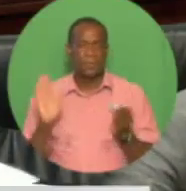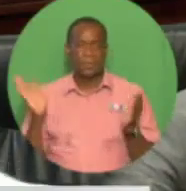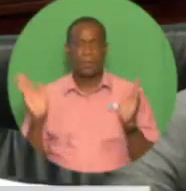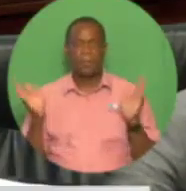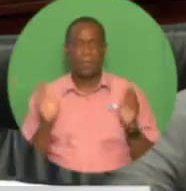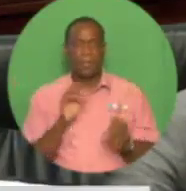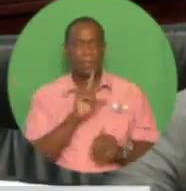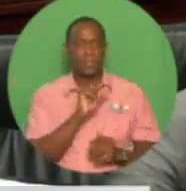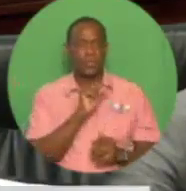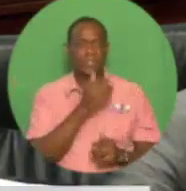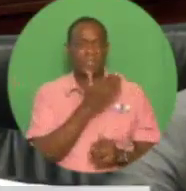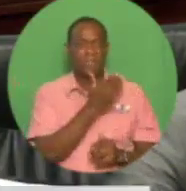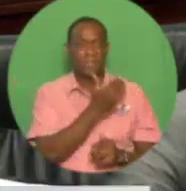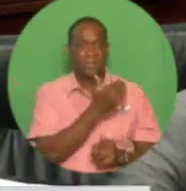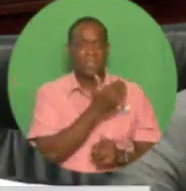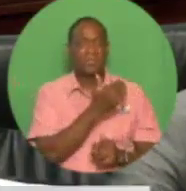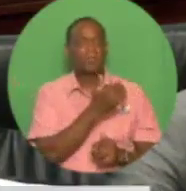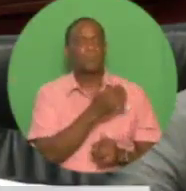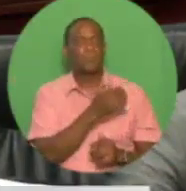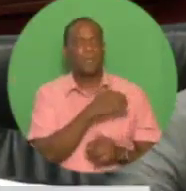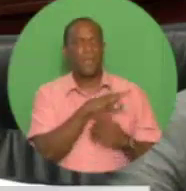much more buoyant and resilient.